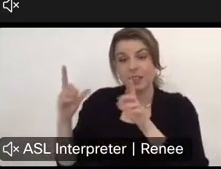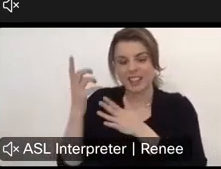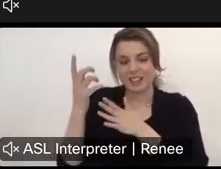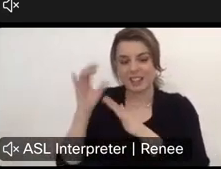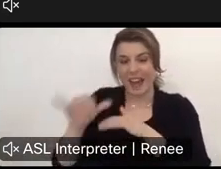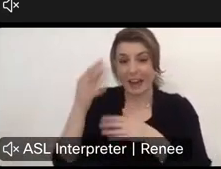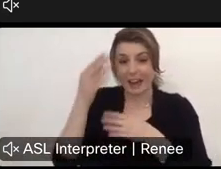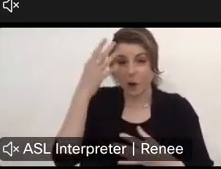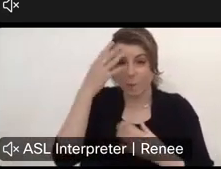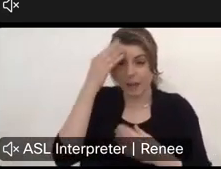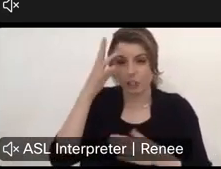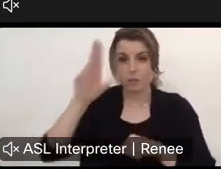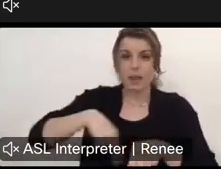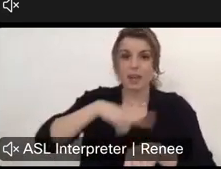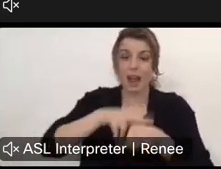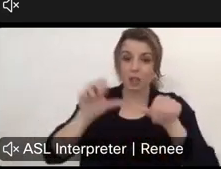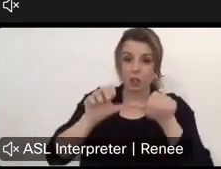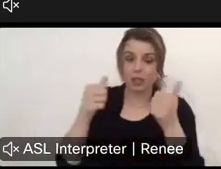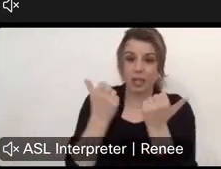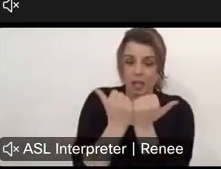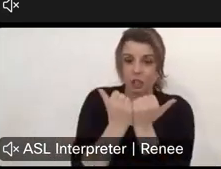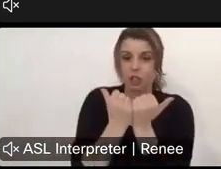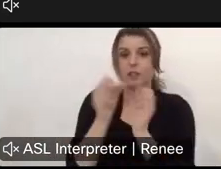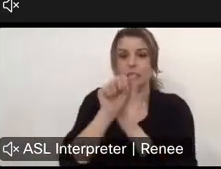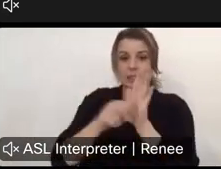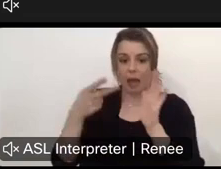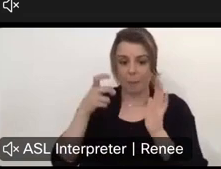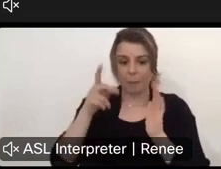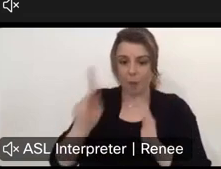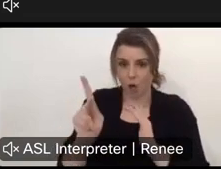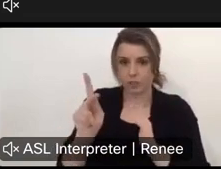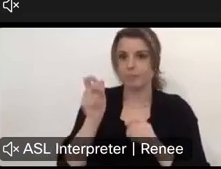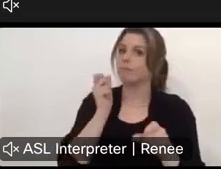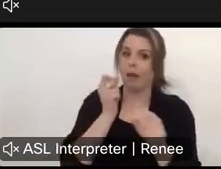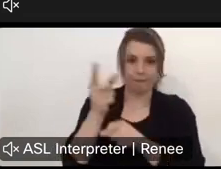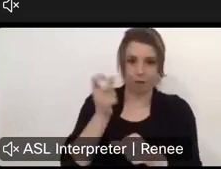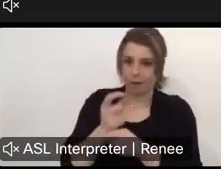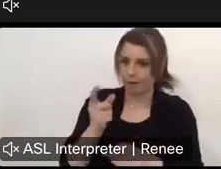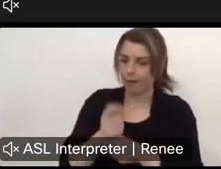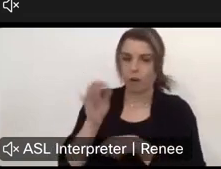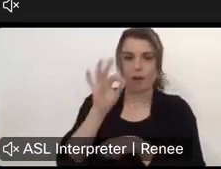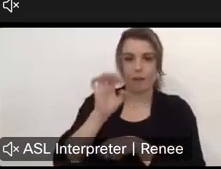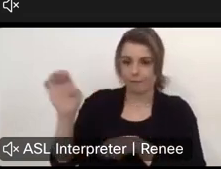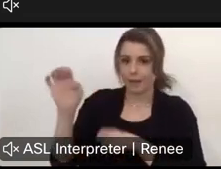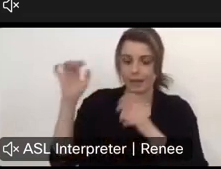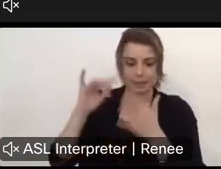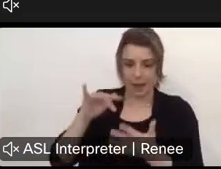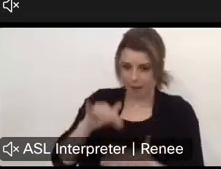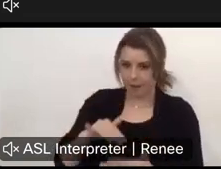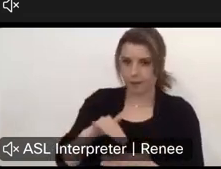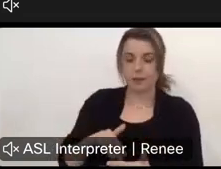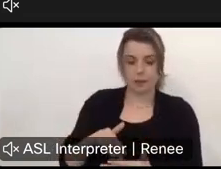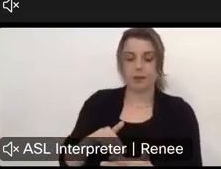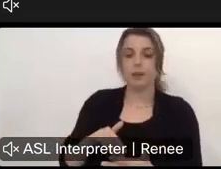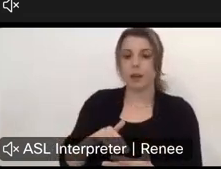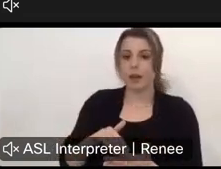the National Association of State Parks directors. Um, every year they do a fee, uh, study and look